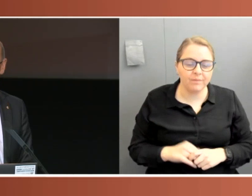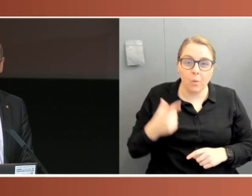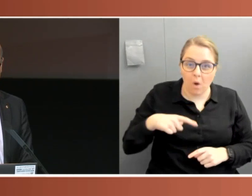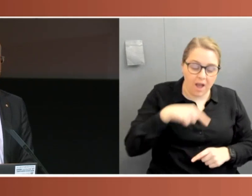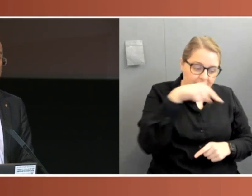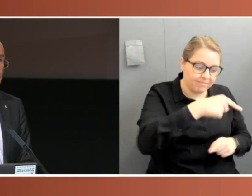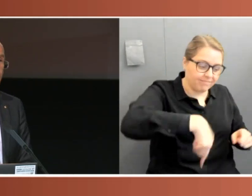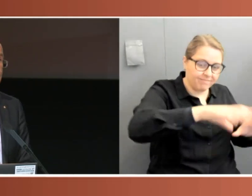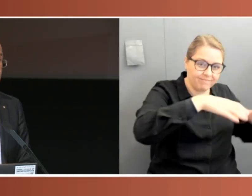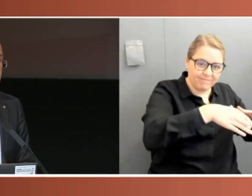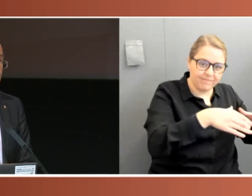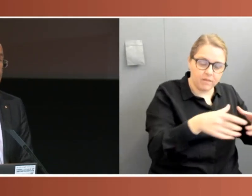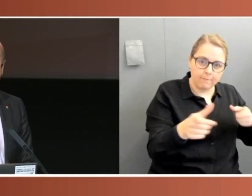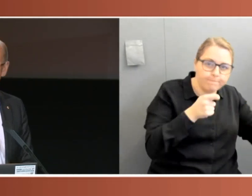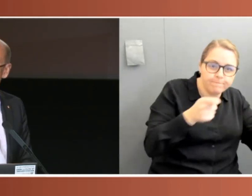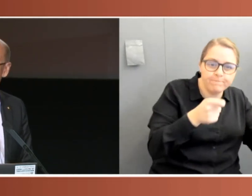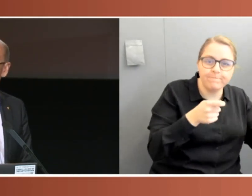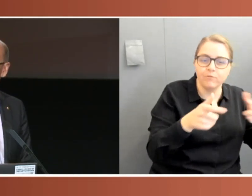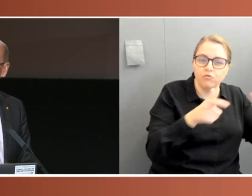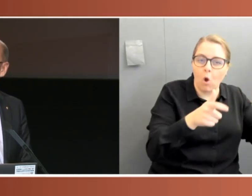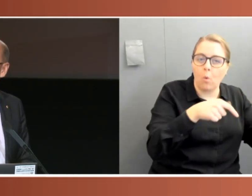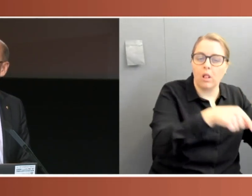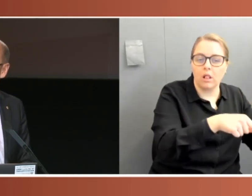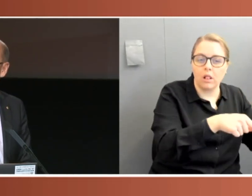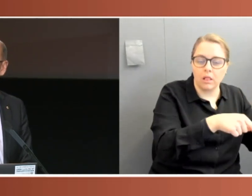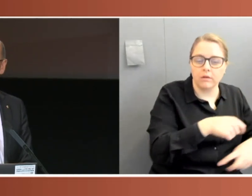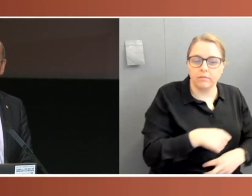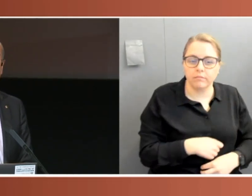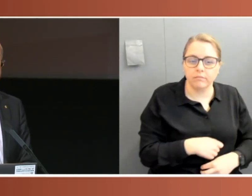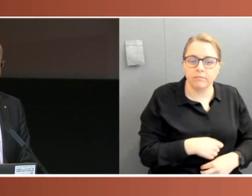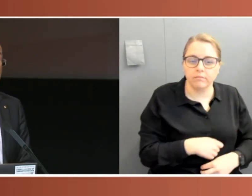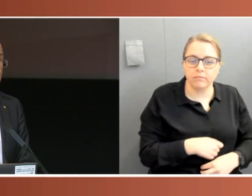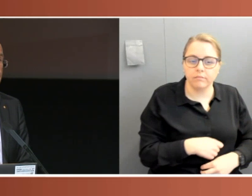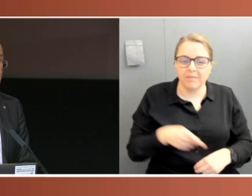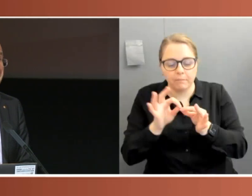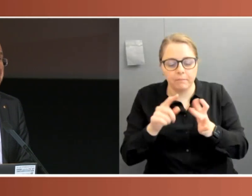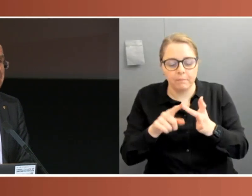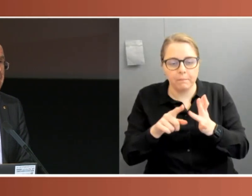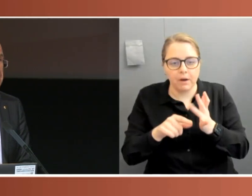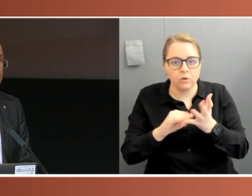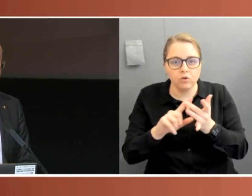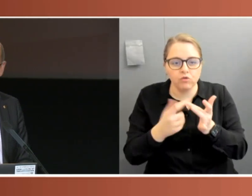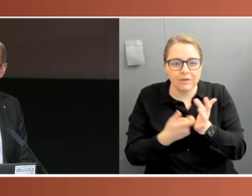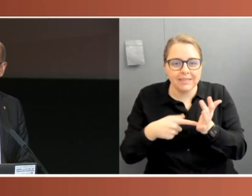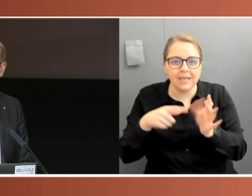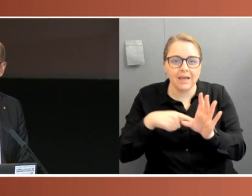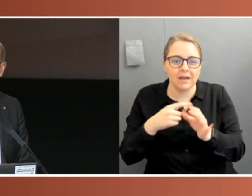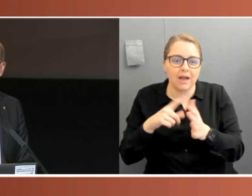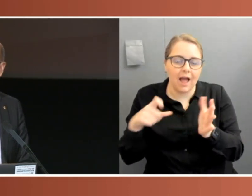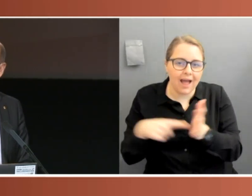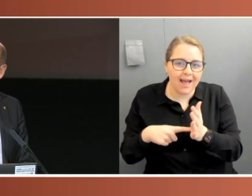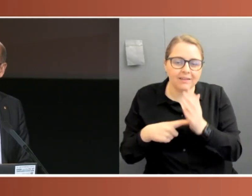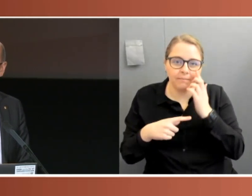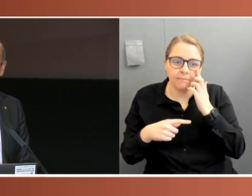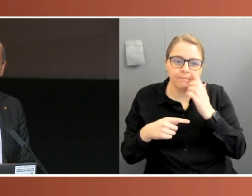fact that it had already given up the ghost through the Biosecurity Act, it had already given the ability for people to make extensive rules and regulations